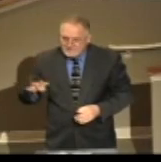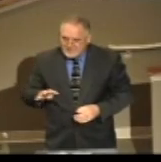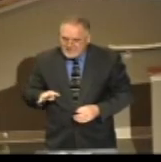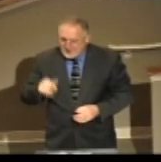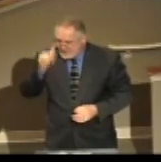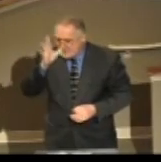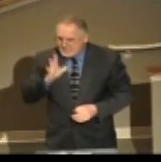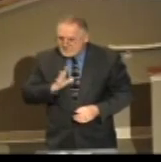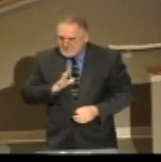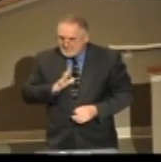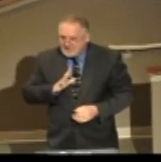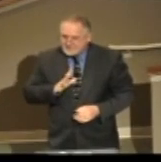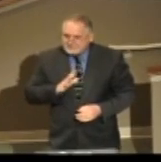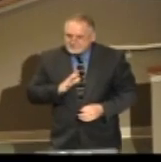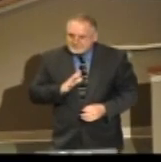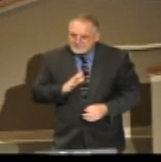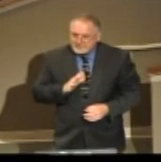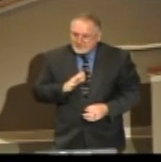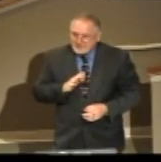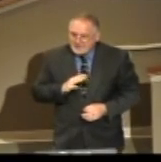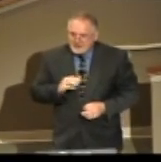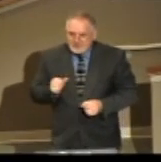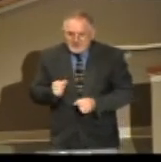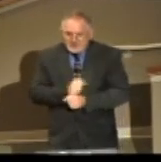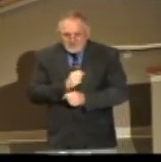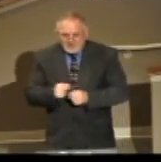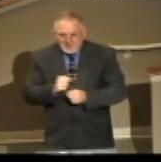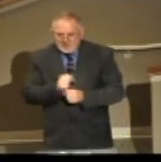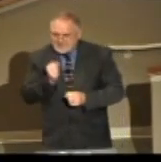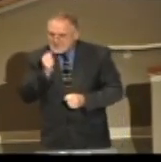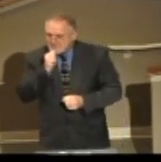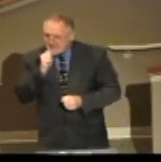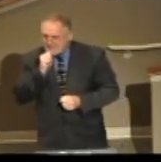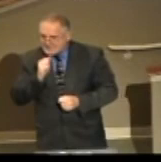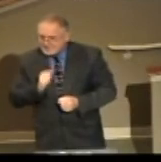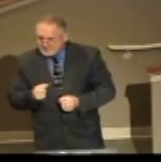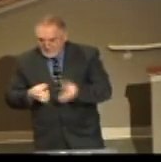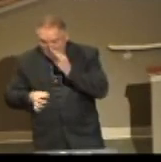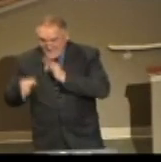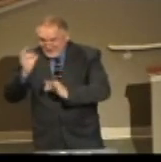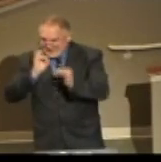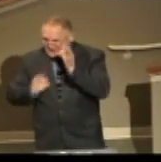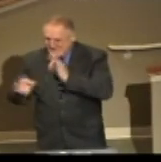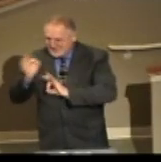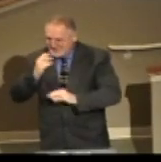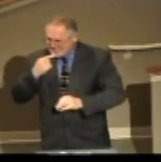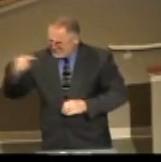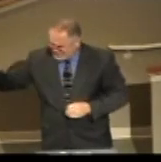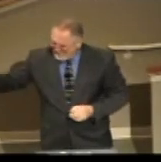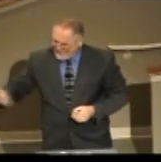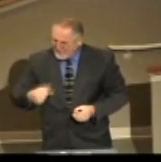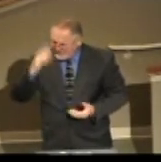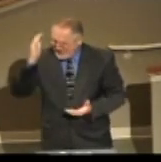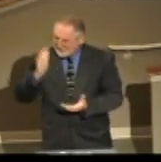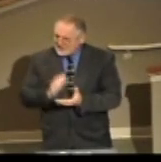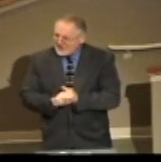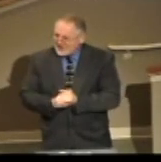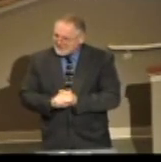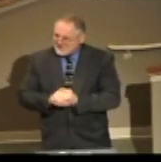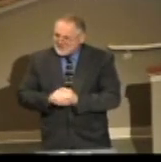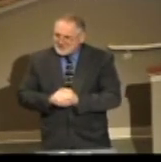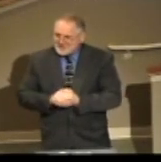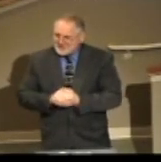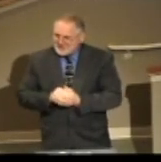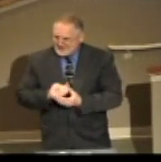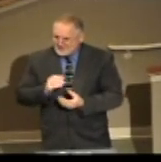A man makes a supper. He invites all of his friends. Come over. My son's getting married. My son's getting married. Come over. Ha! Can't do it.